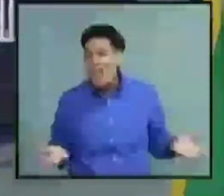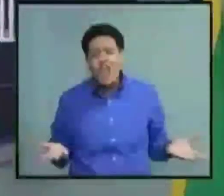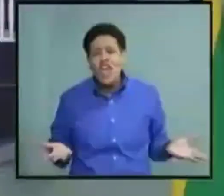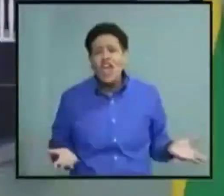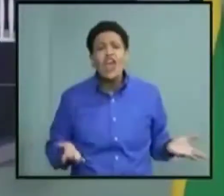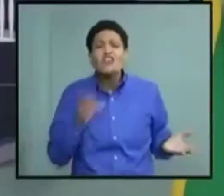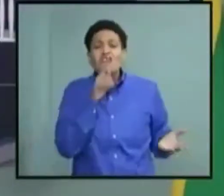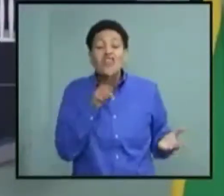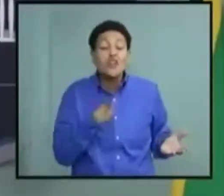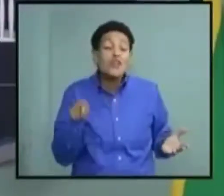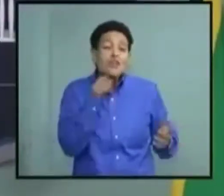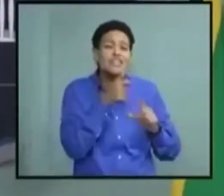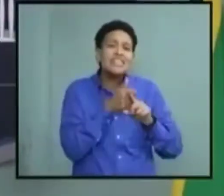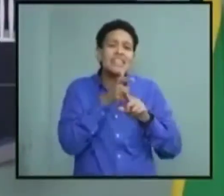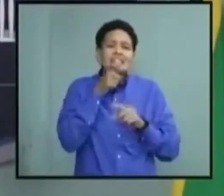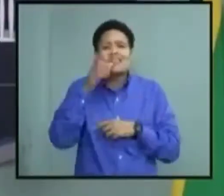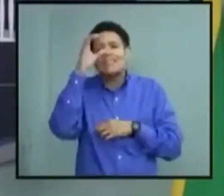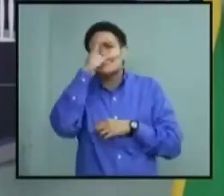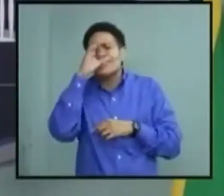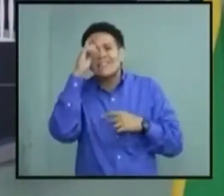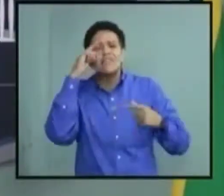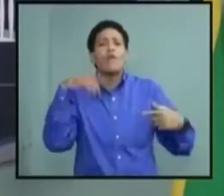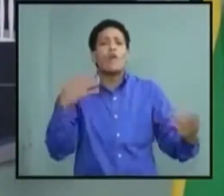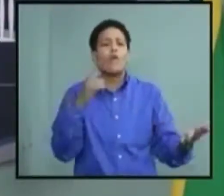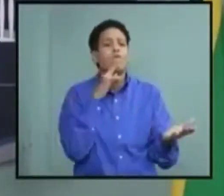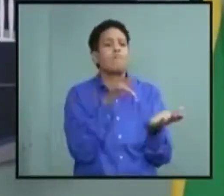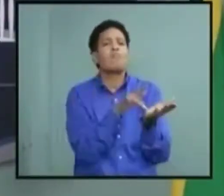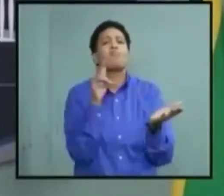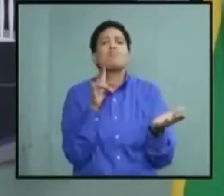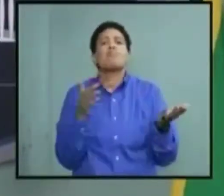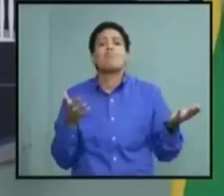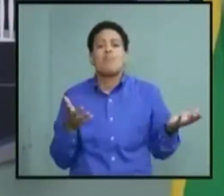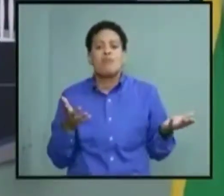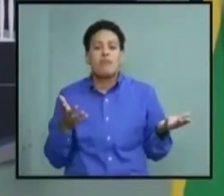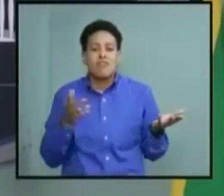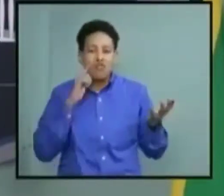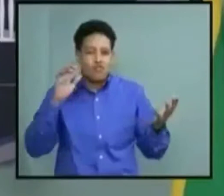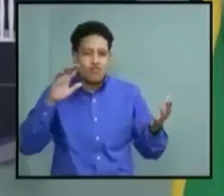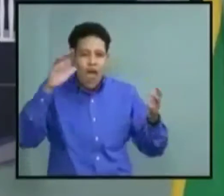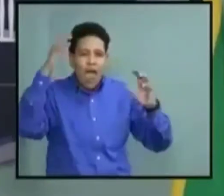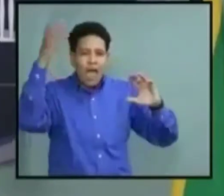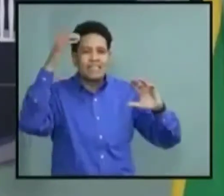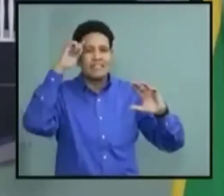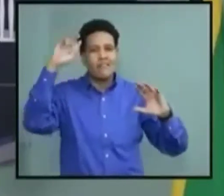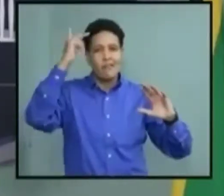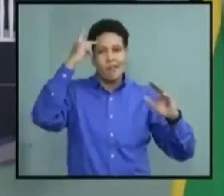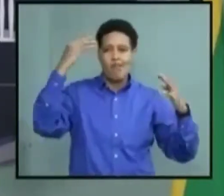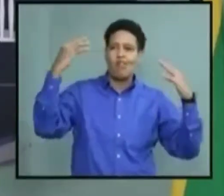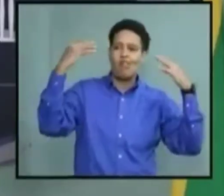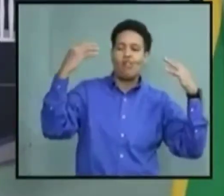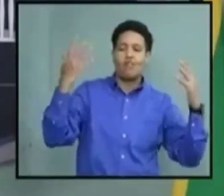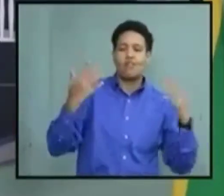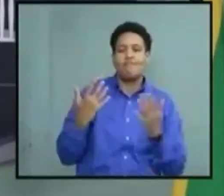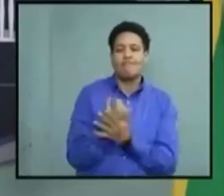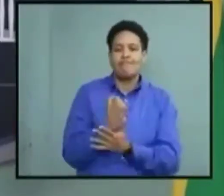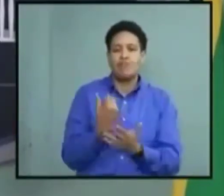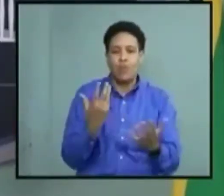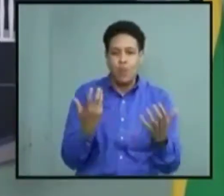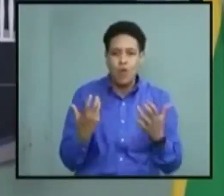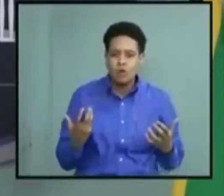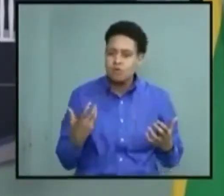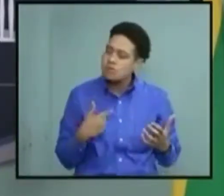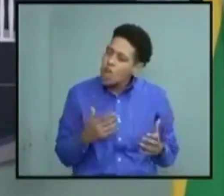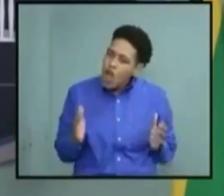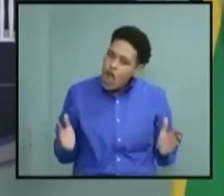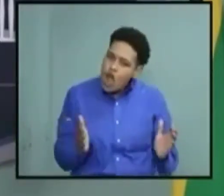There are those who are seeking to exploit crisis for political gains and I urge the